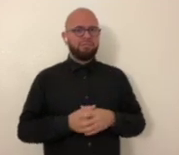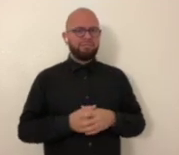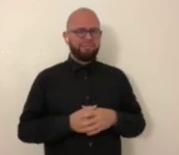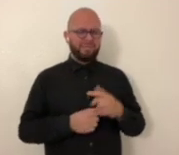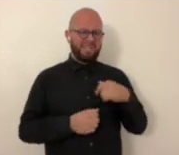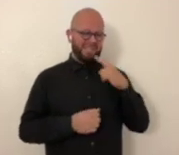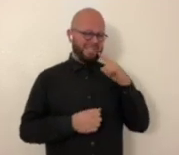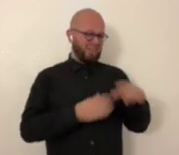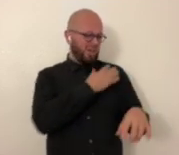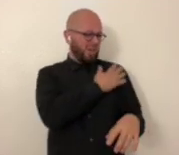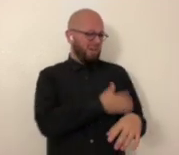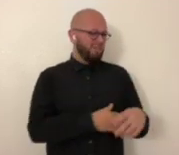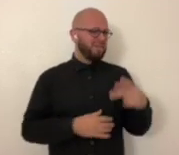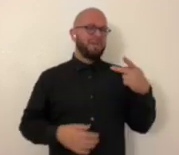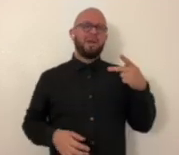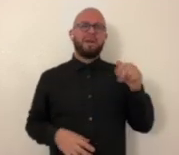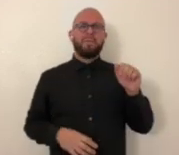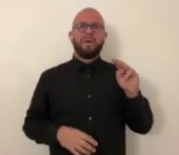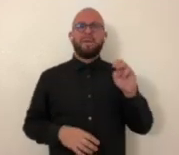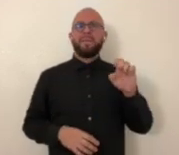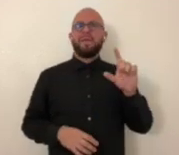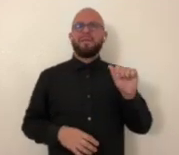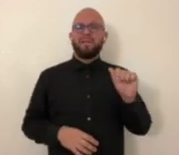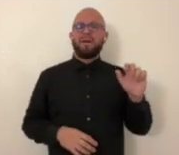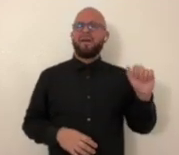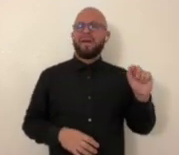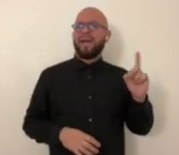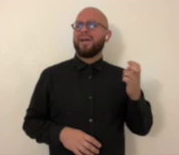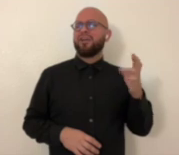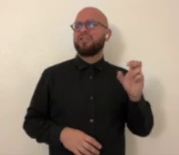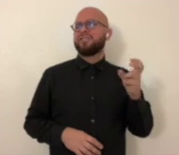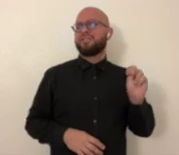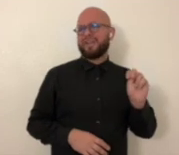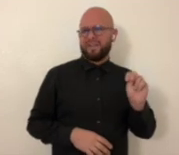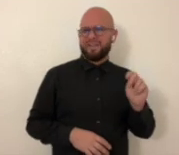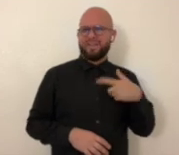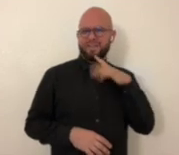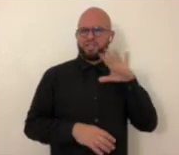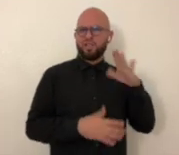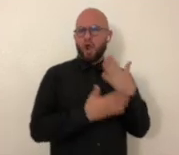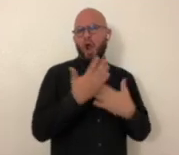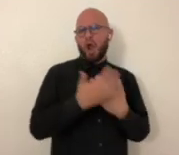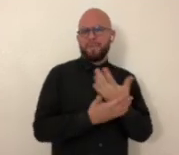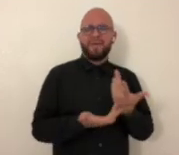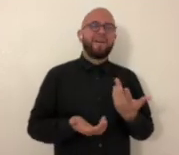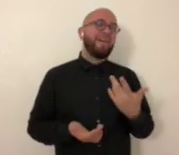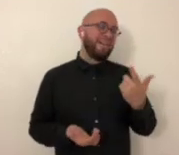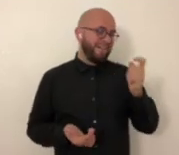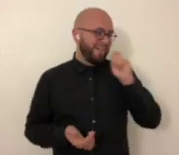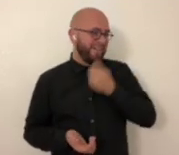from magazine material gotcha i think that arm is pamela anderson's arm